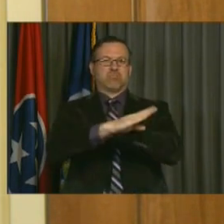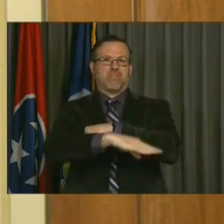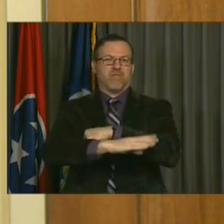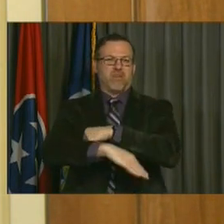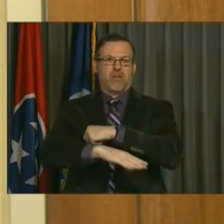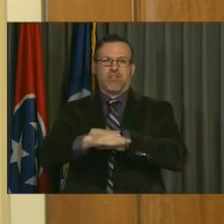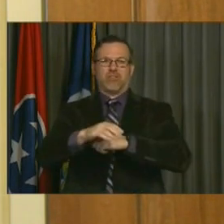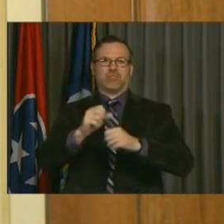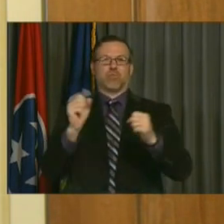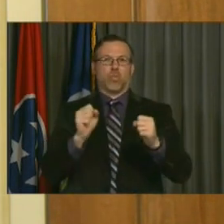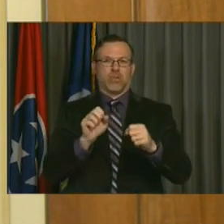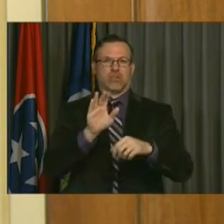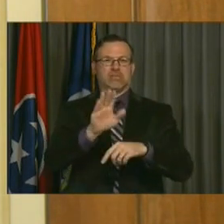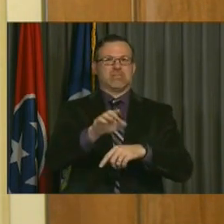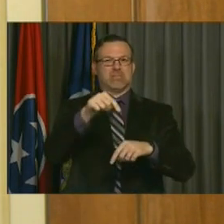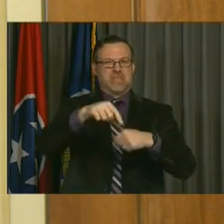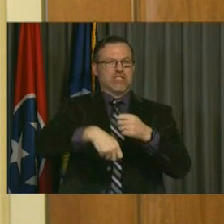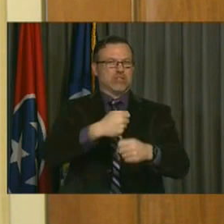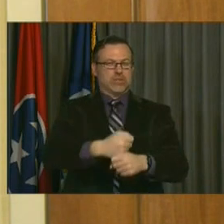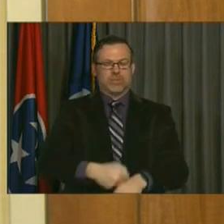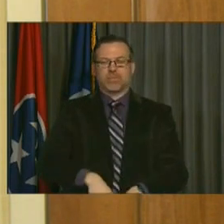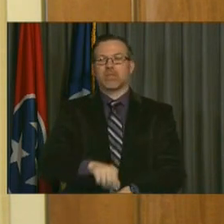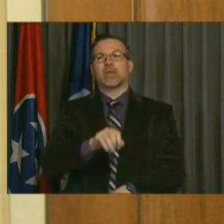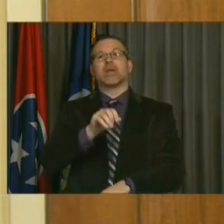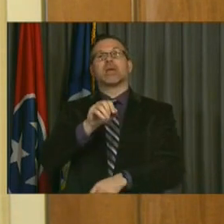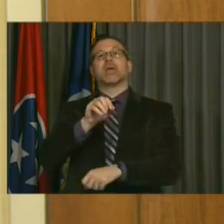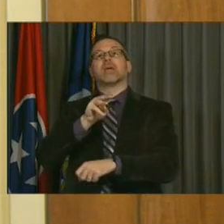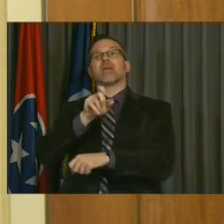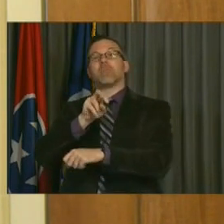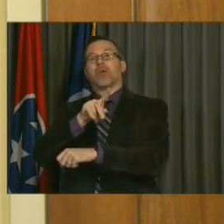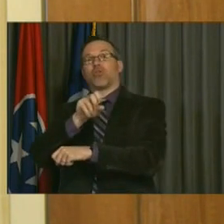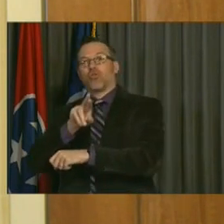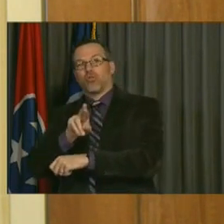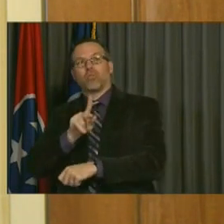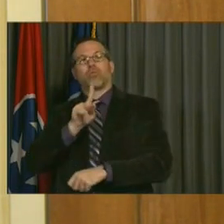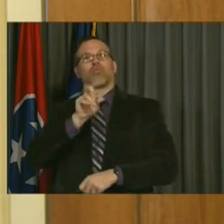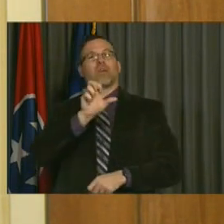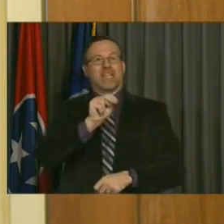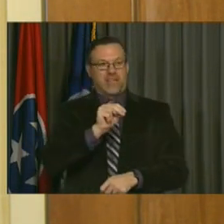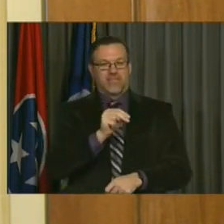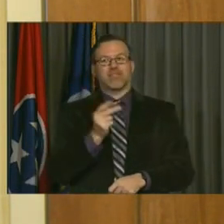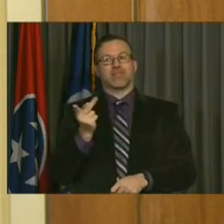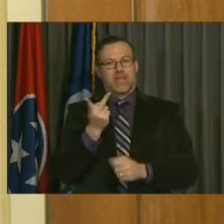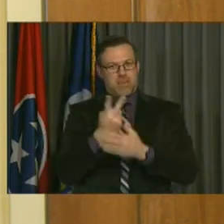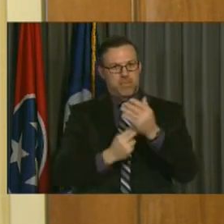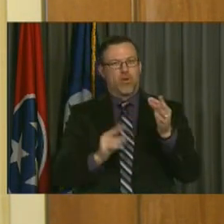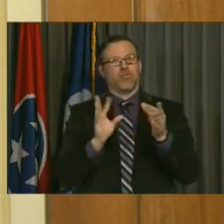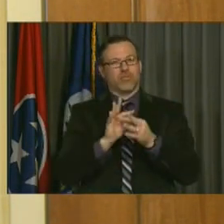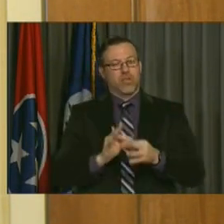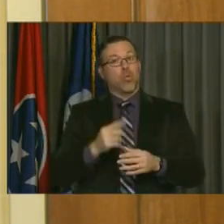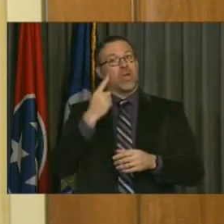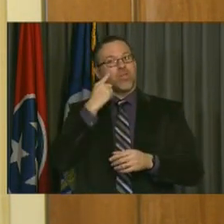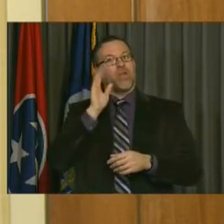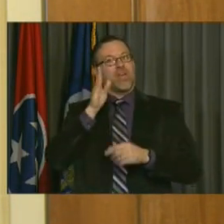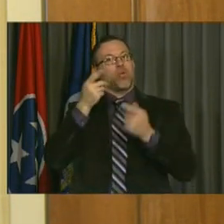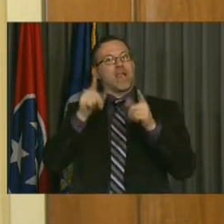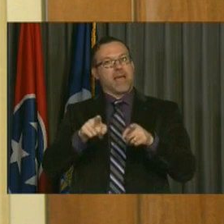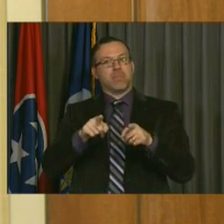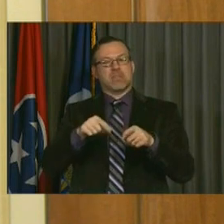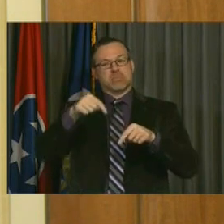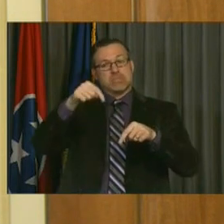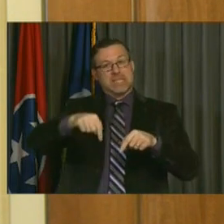the Mayor mentioned and Kevin mentioned as well, we had originally planned for that budget or for that bond issue to happen late summer.